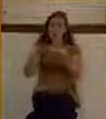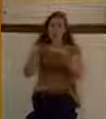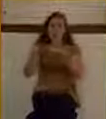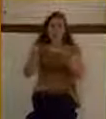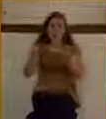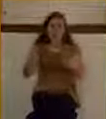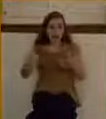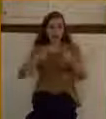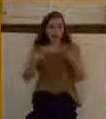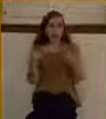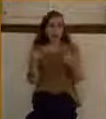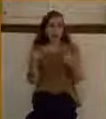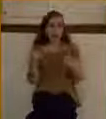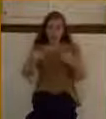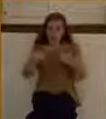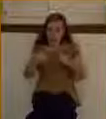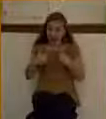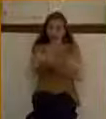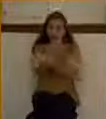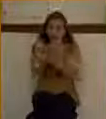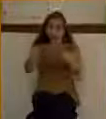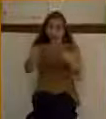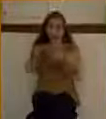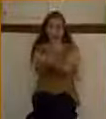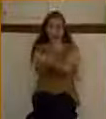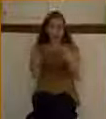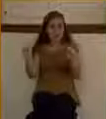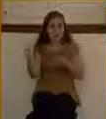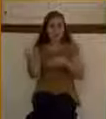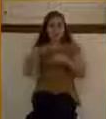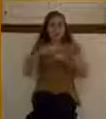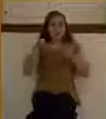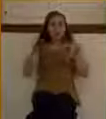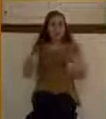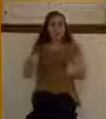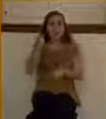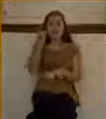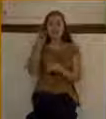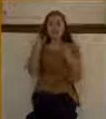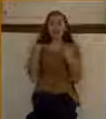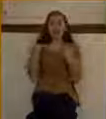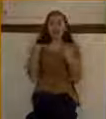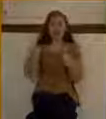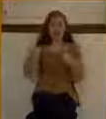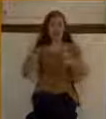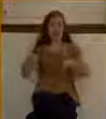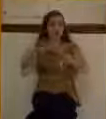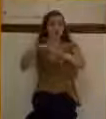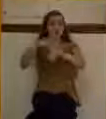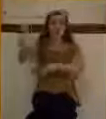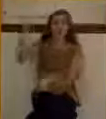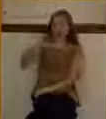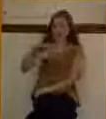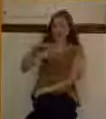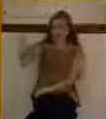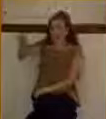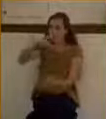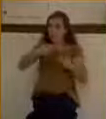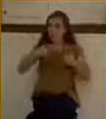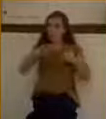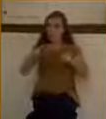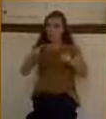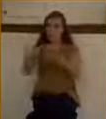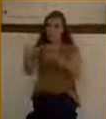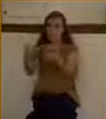today for salvation. Do you understand that today in this age of grace, this is a day of opportunity for you to have salvation,